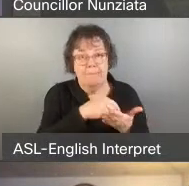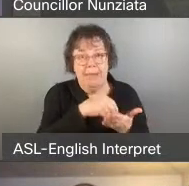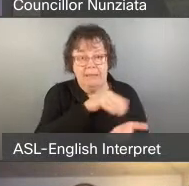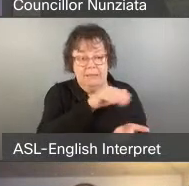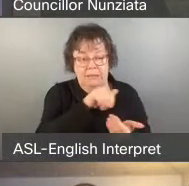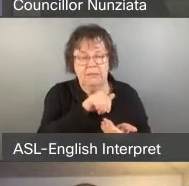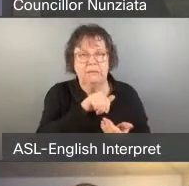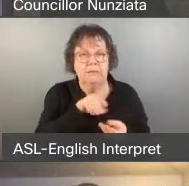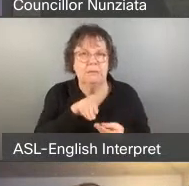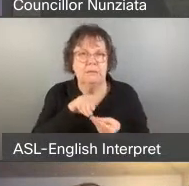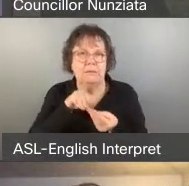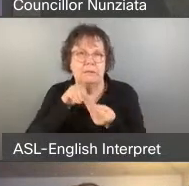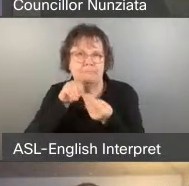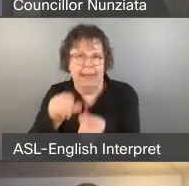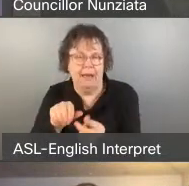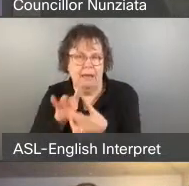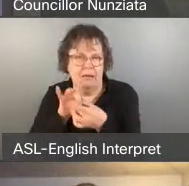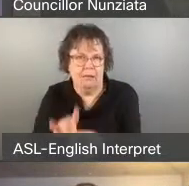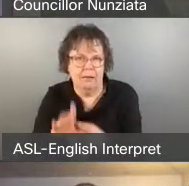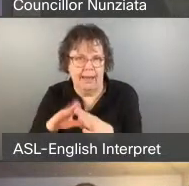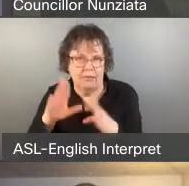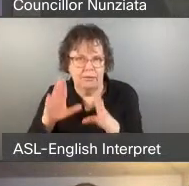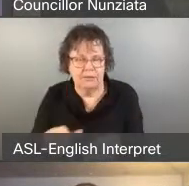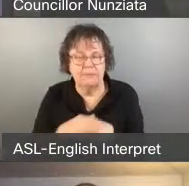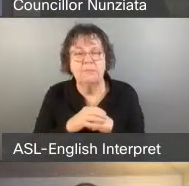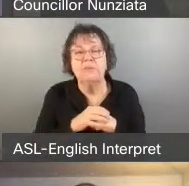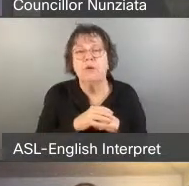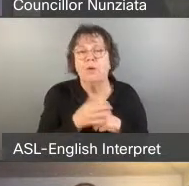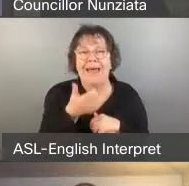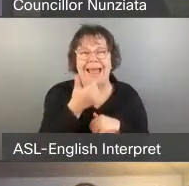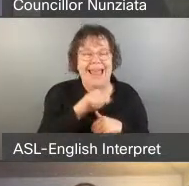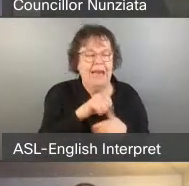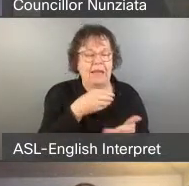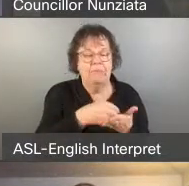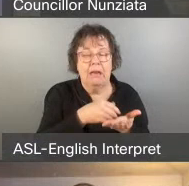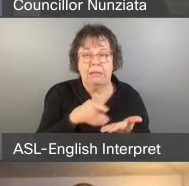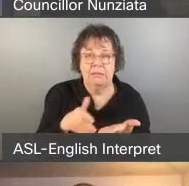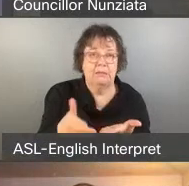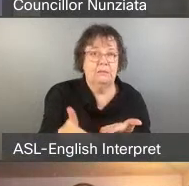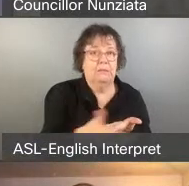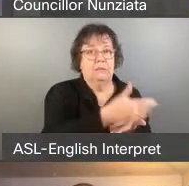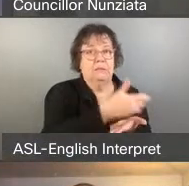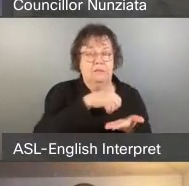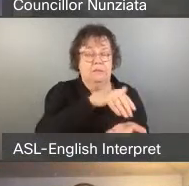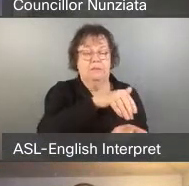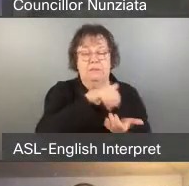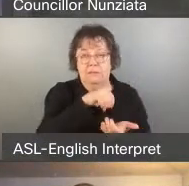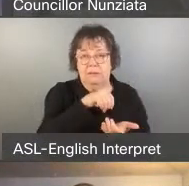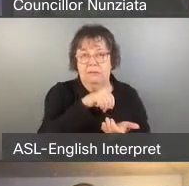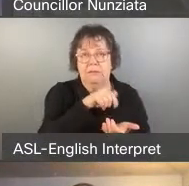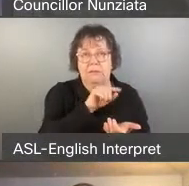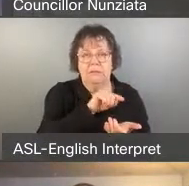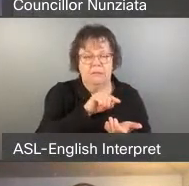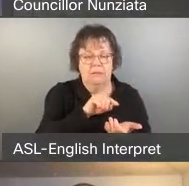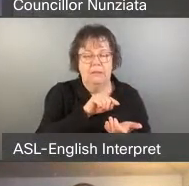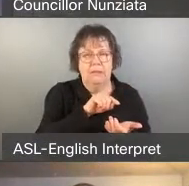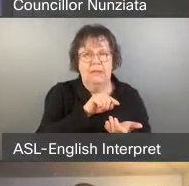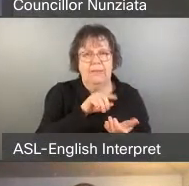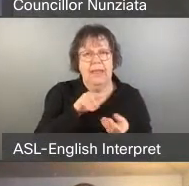If revenue from that program is being used towards things that don't help